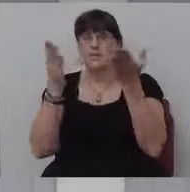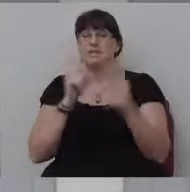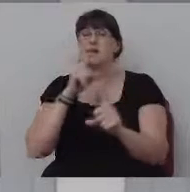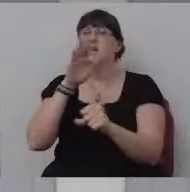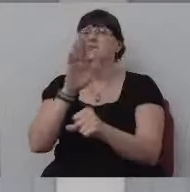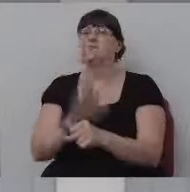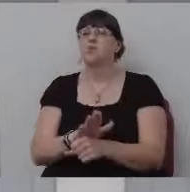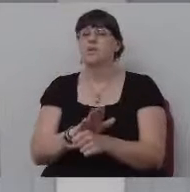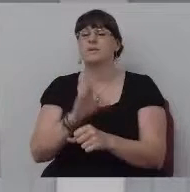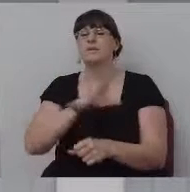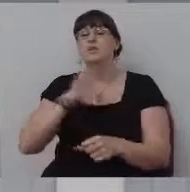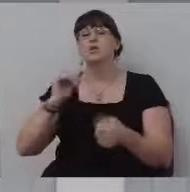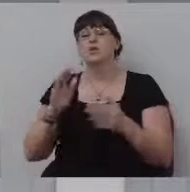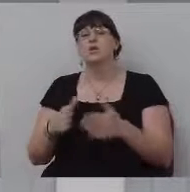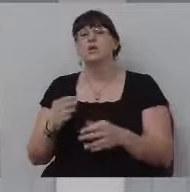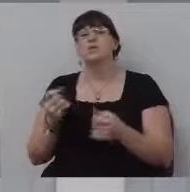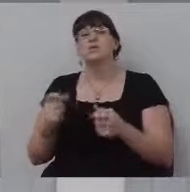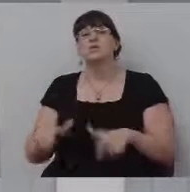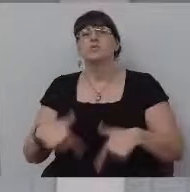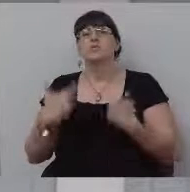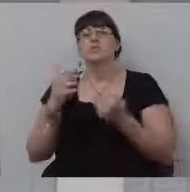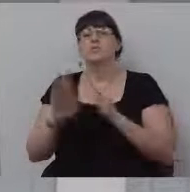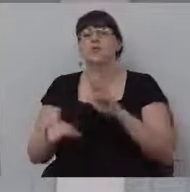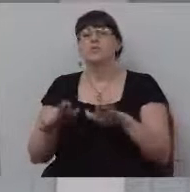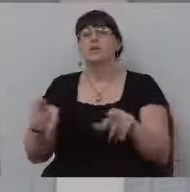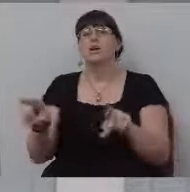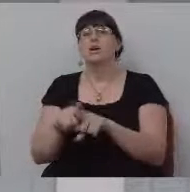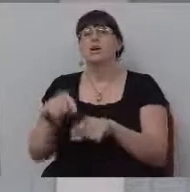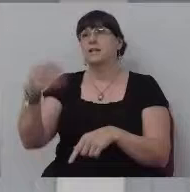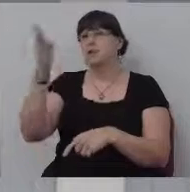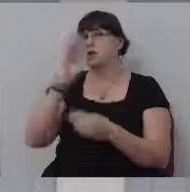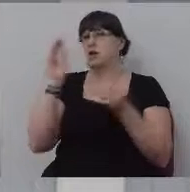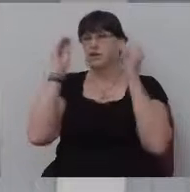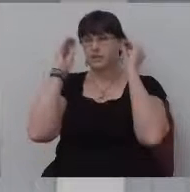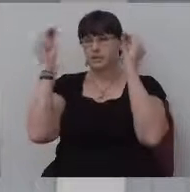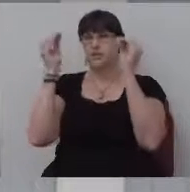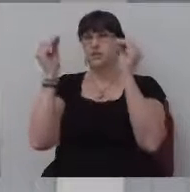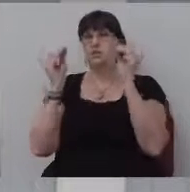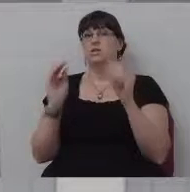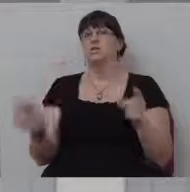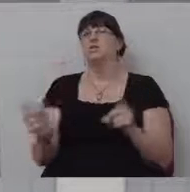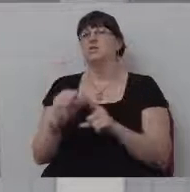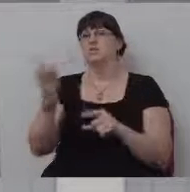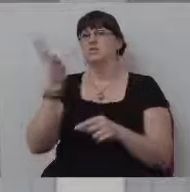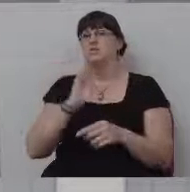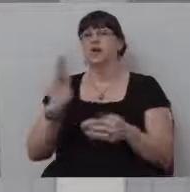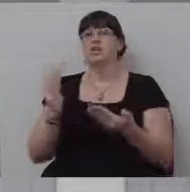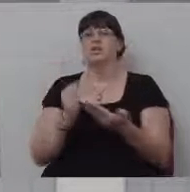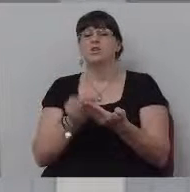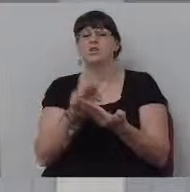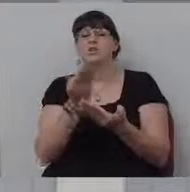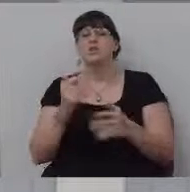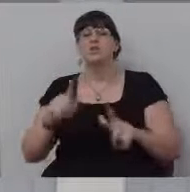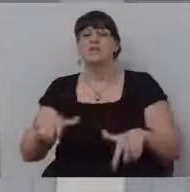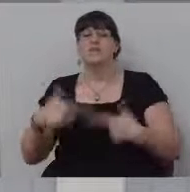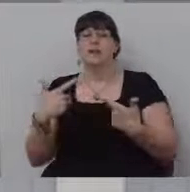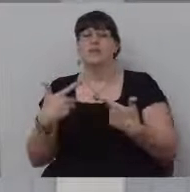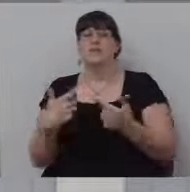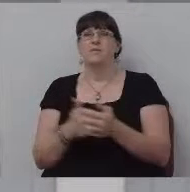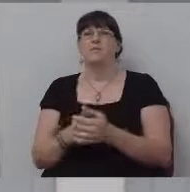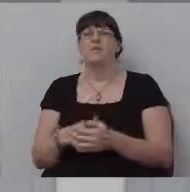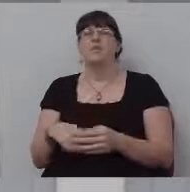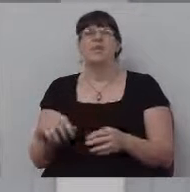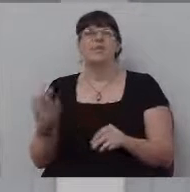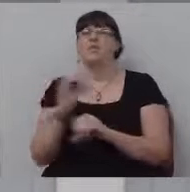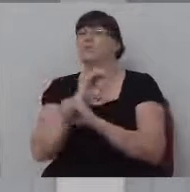the Christian makes to live and walk as God teaches us in the word of God, to walk in newness of life. There, there were no, um,